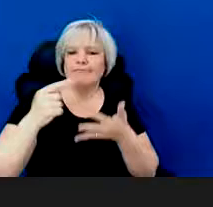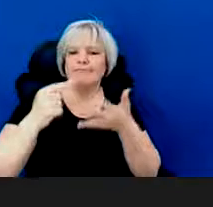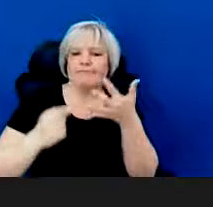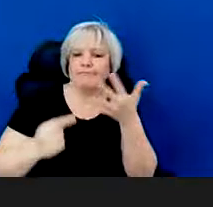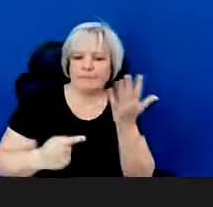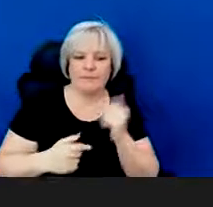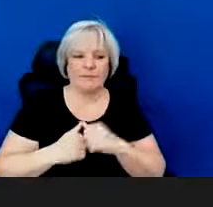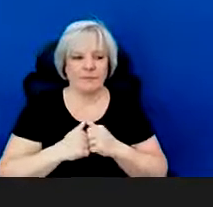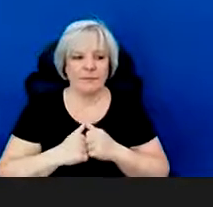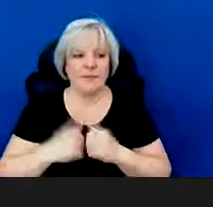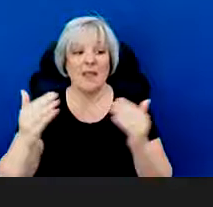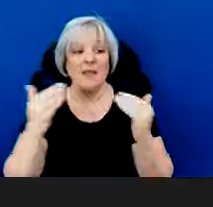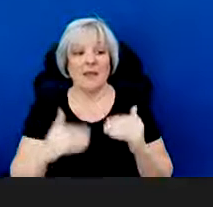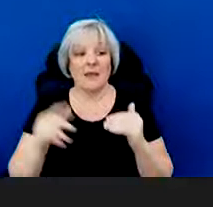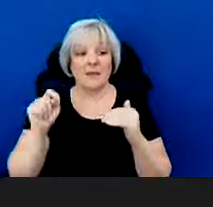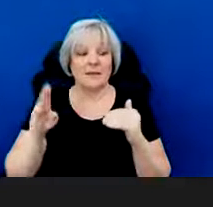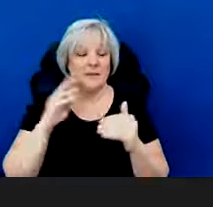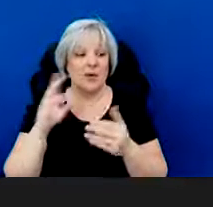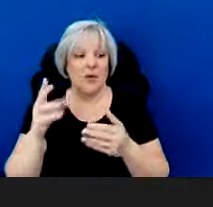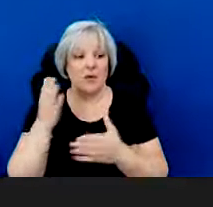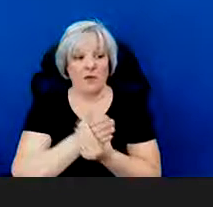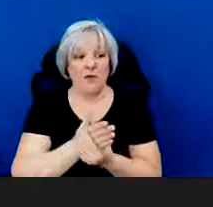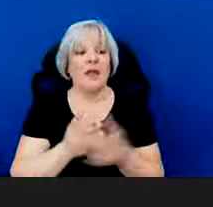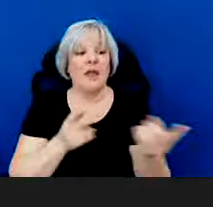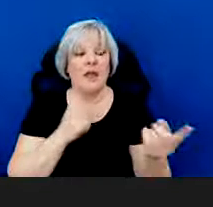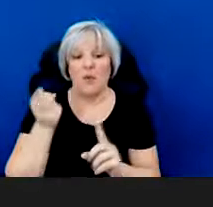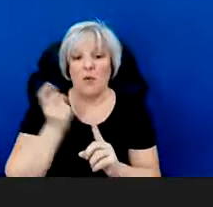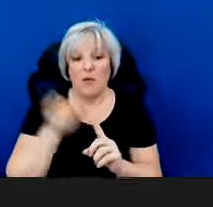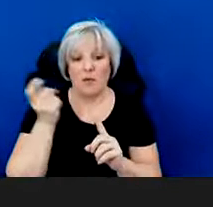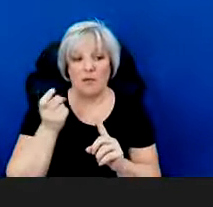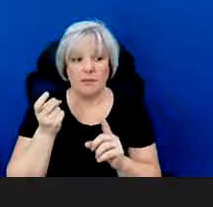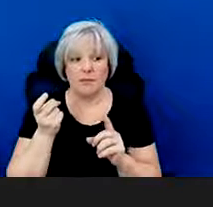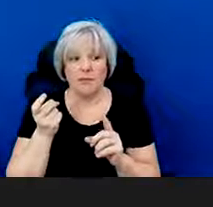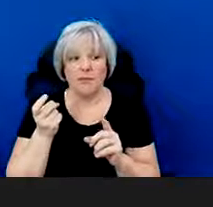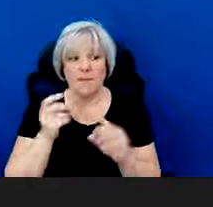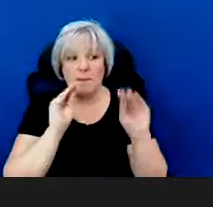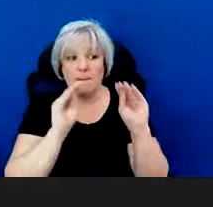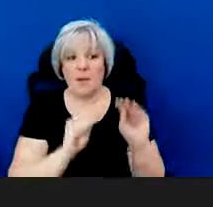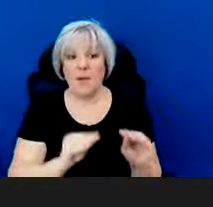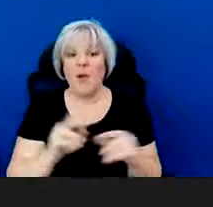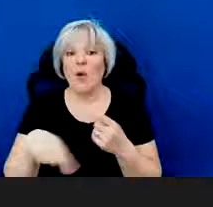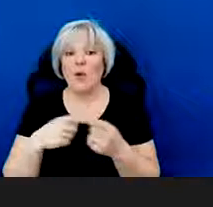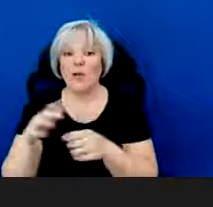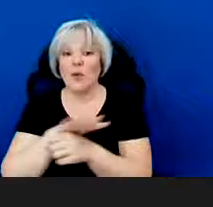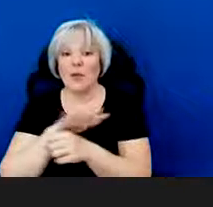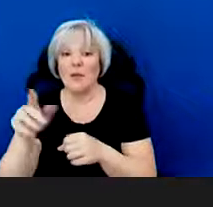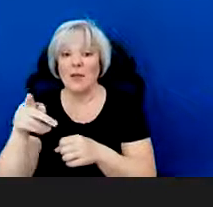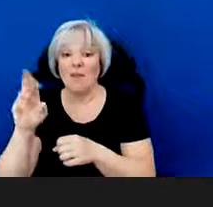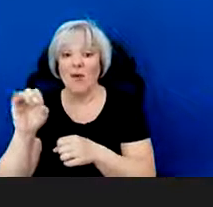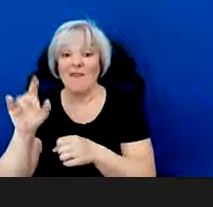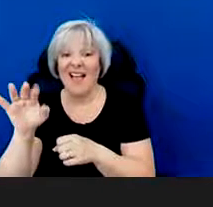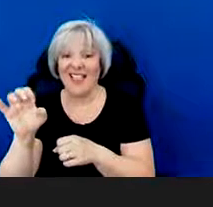The next tab for our records will auto-populate with information that you fill out when you complete your profile on